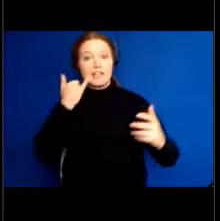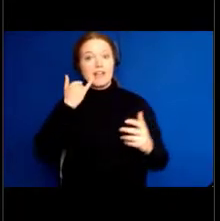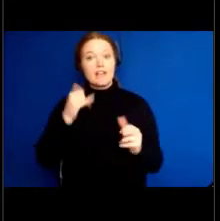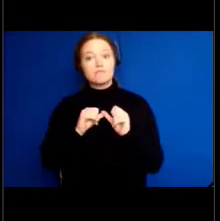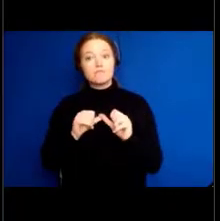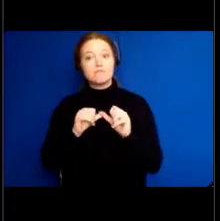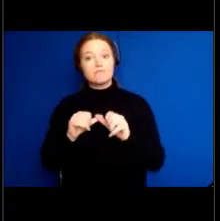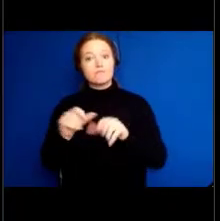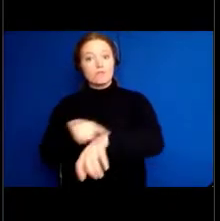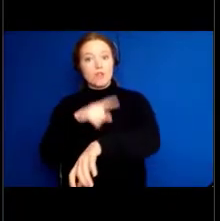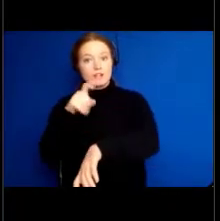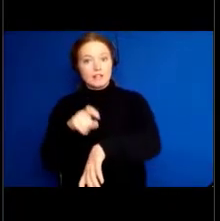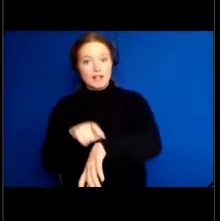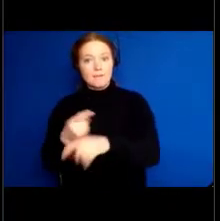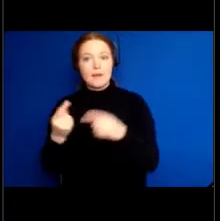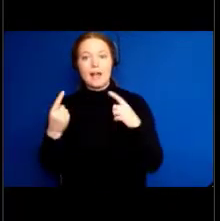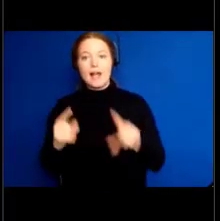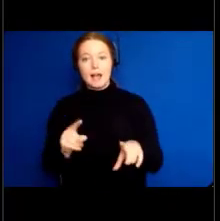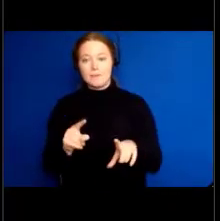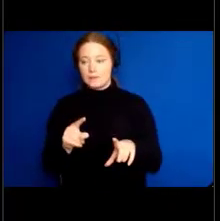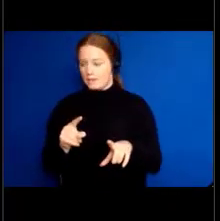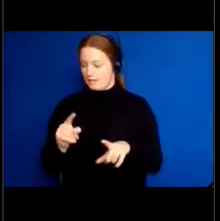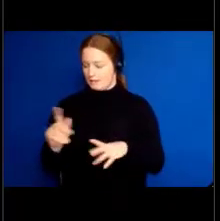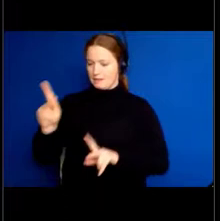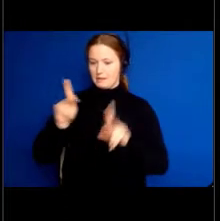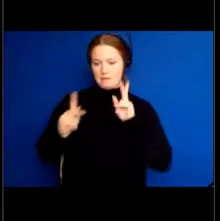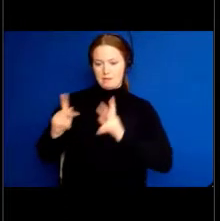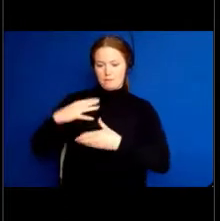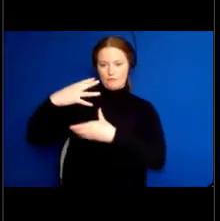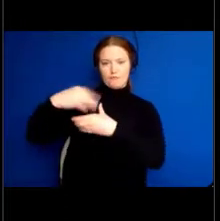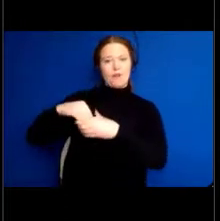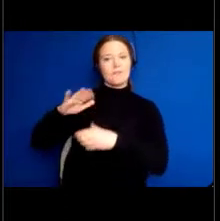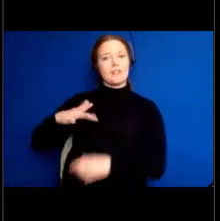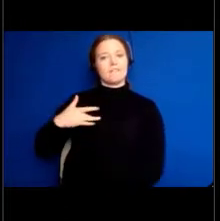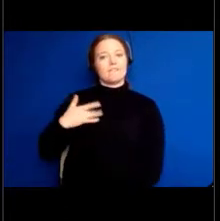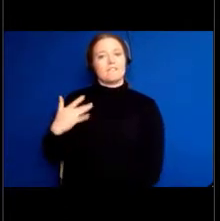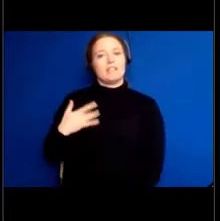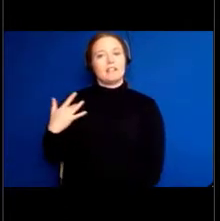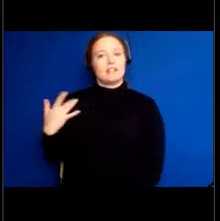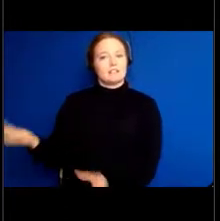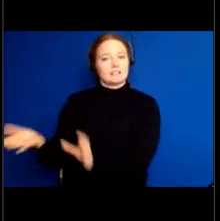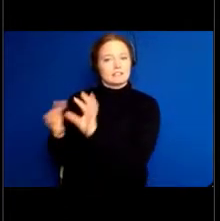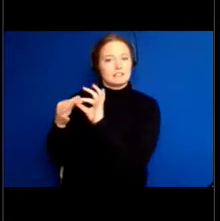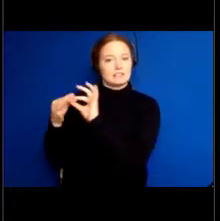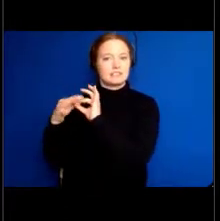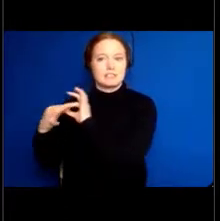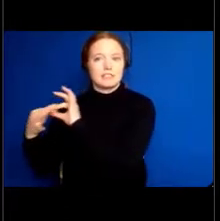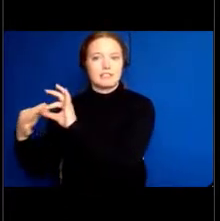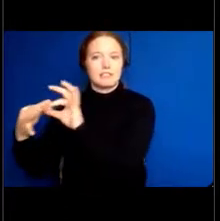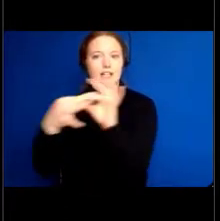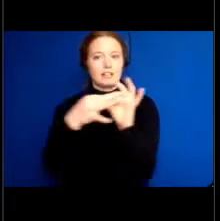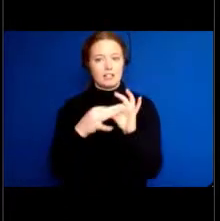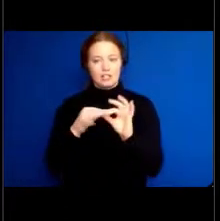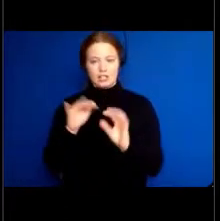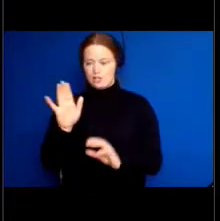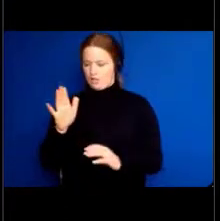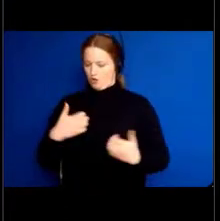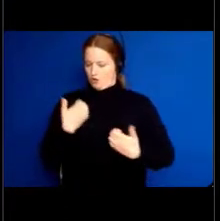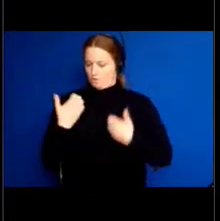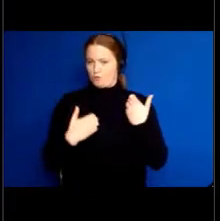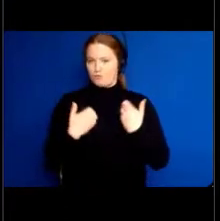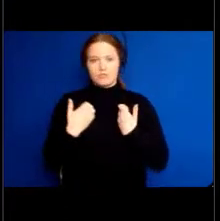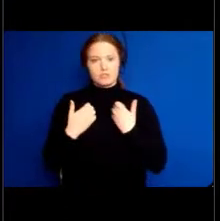And you can share moods and some of the other things that were discussed in the first talk. And I think